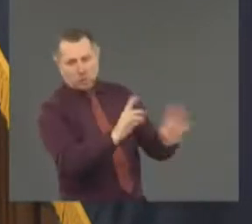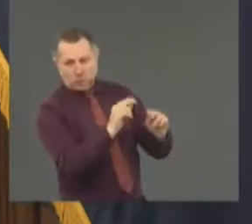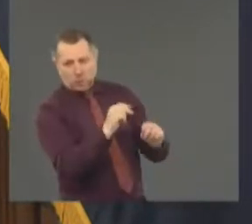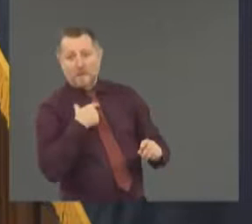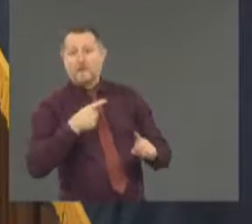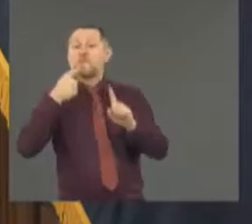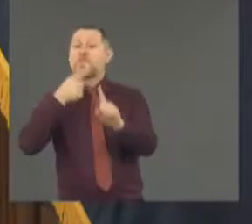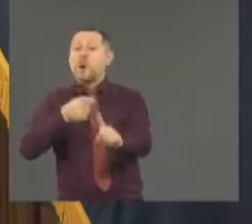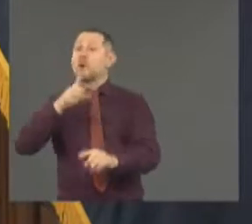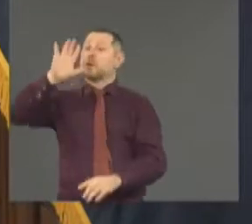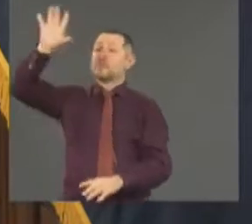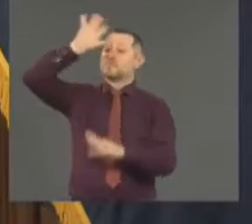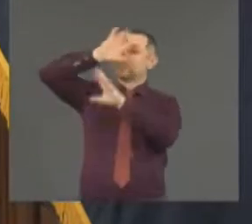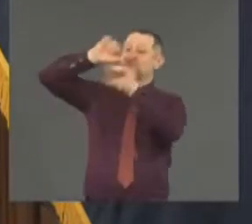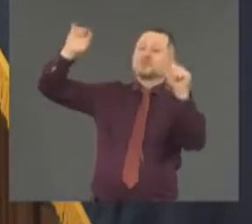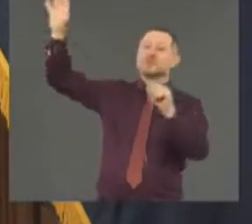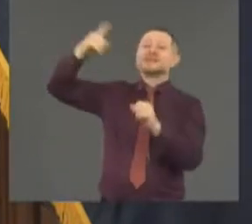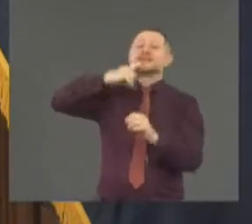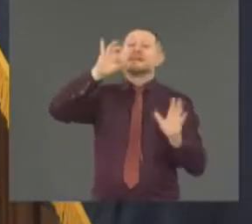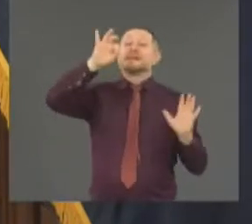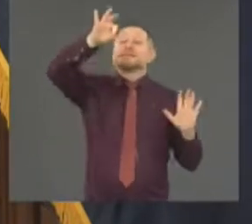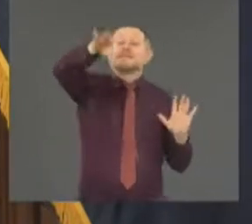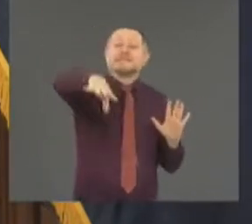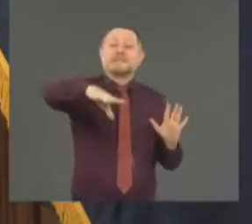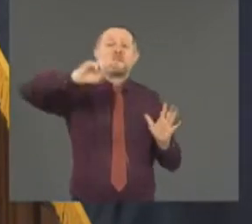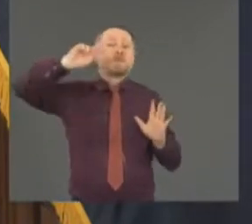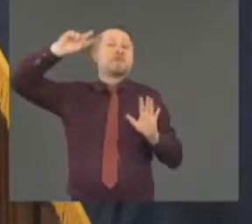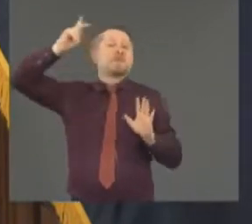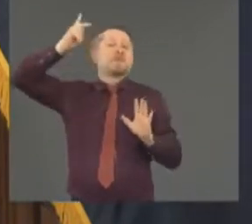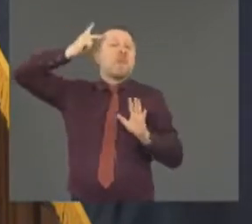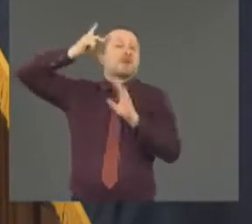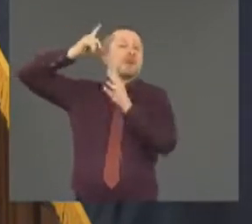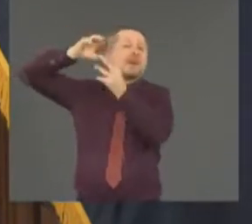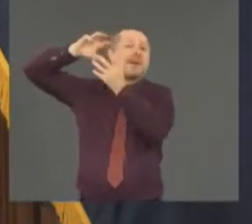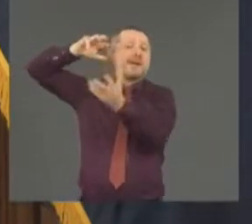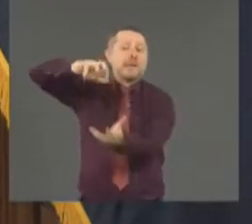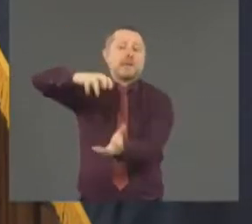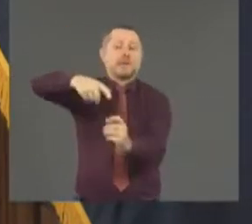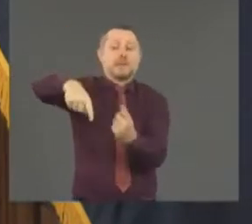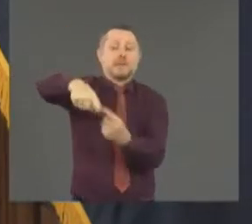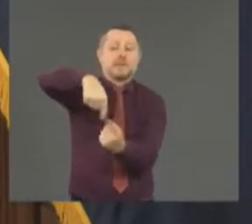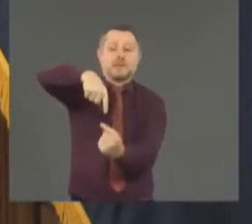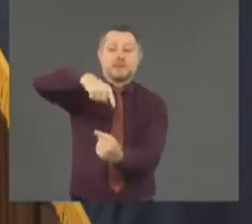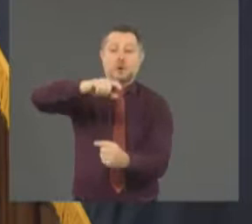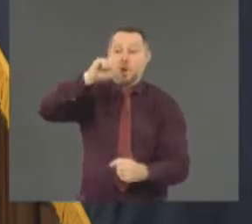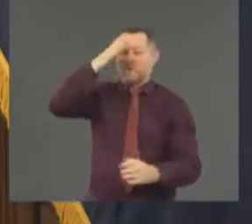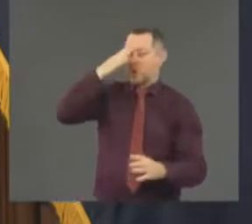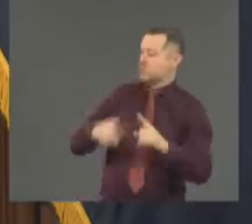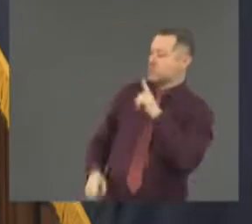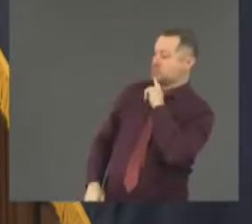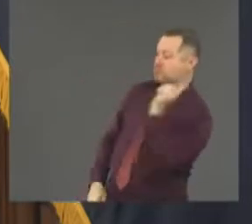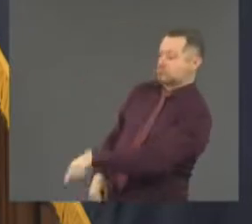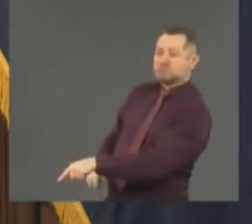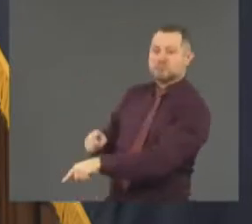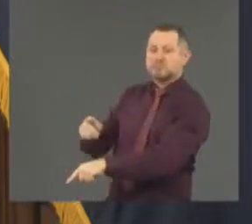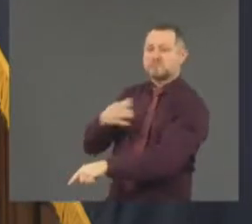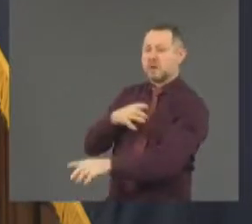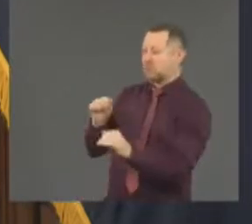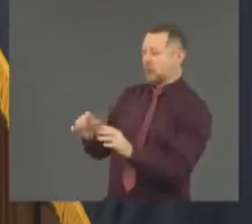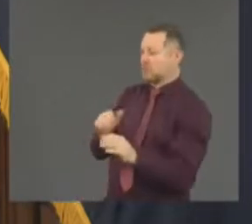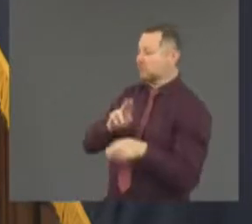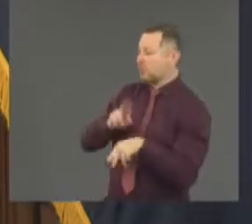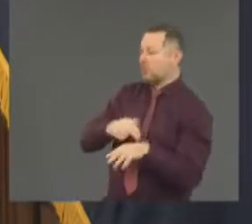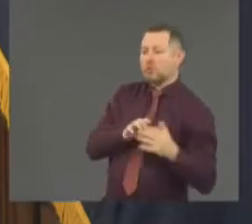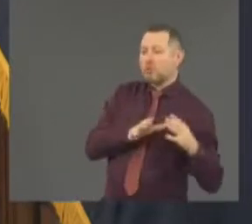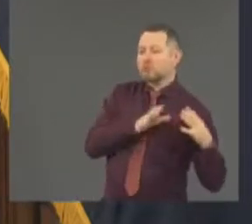prop. It's a political spin. Governors should go bring in the National Guard. the mayor